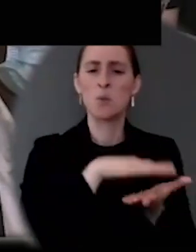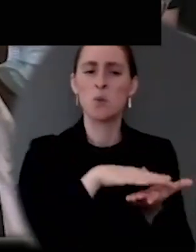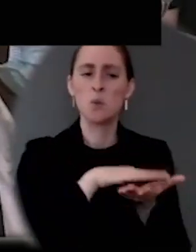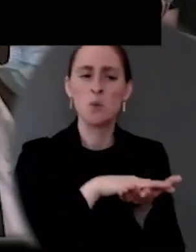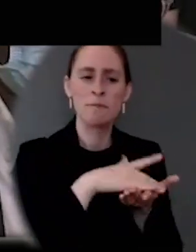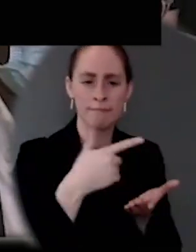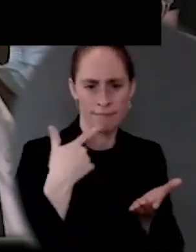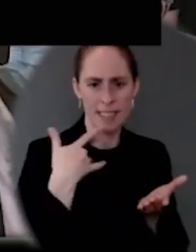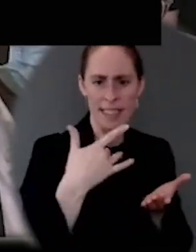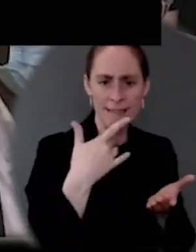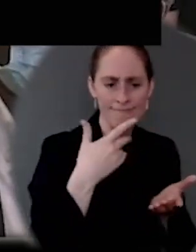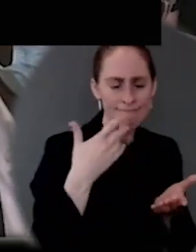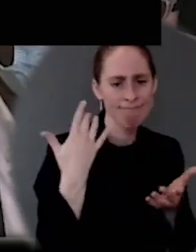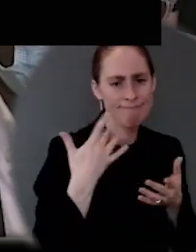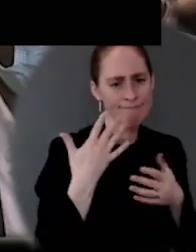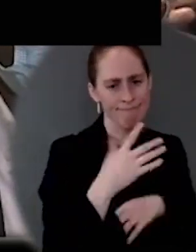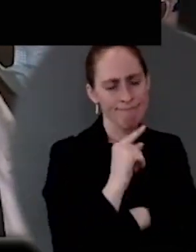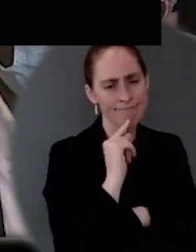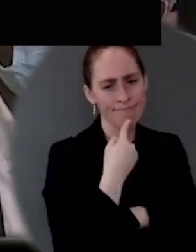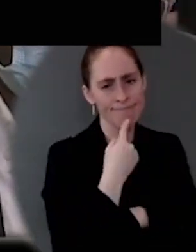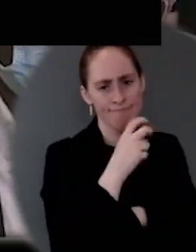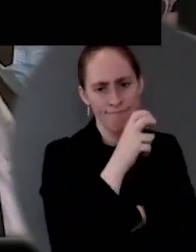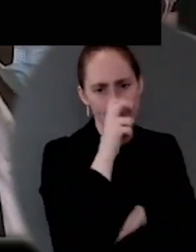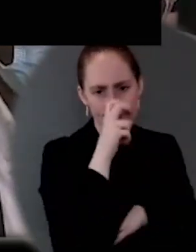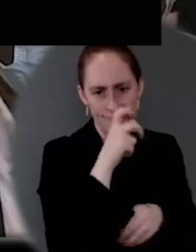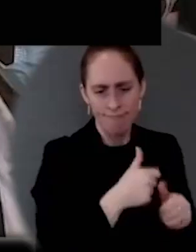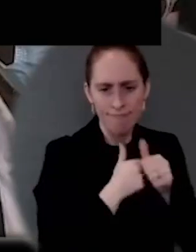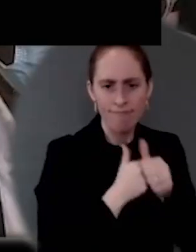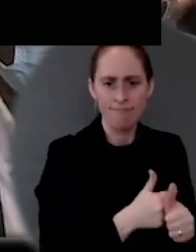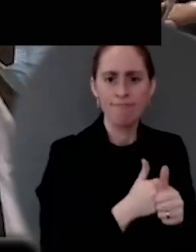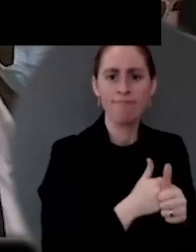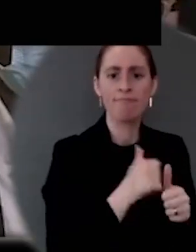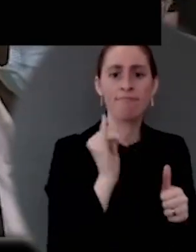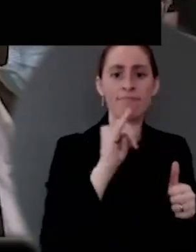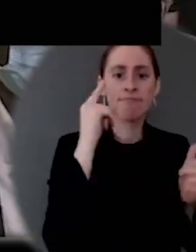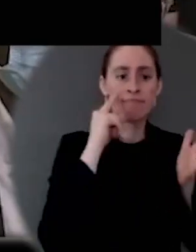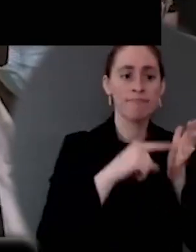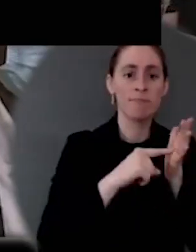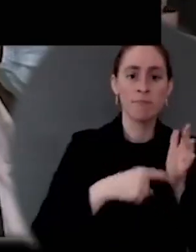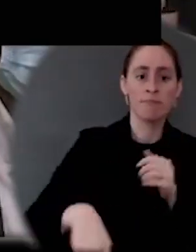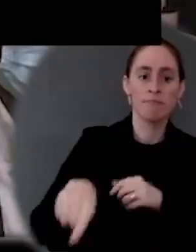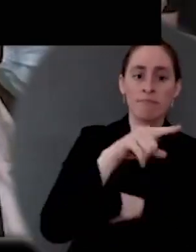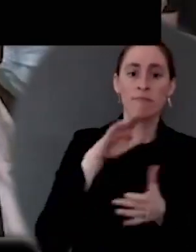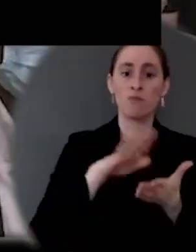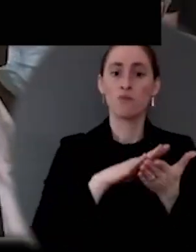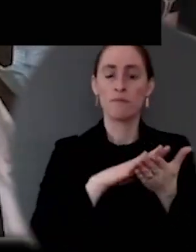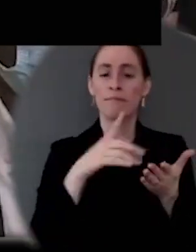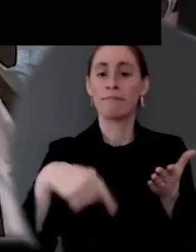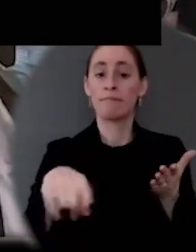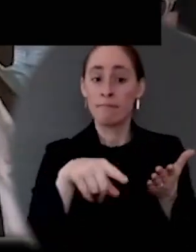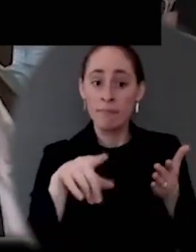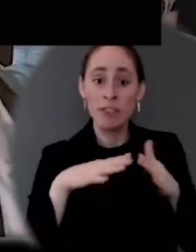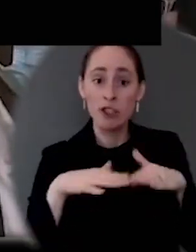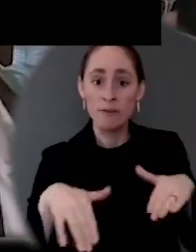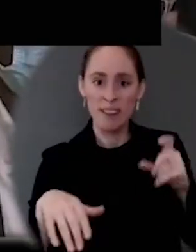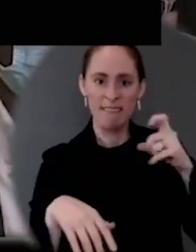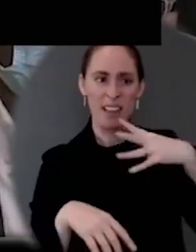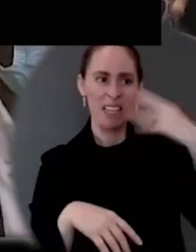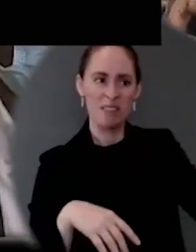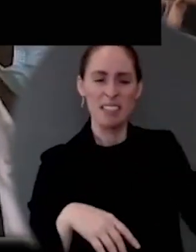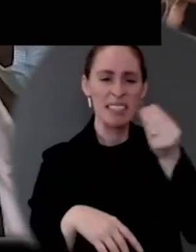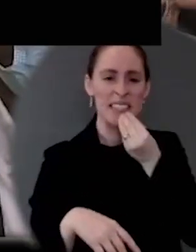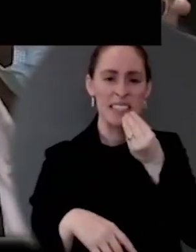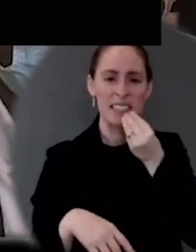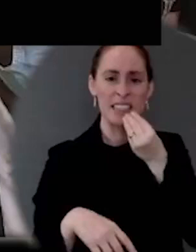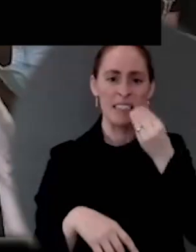For example, sometimes students are required to eat outside or eat distance from each other, not talk to each other while they're eating. Does the White House want to see those rules